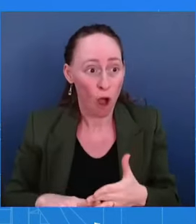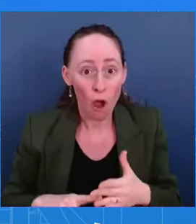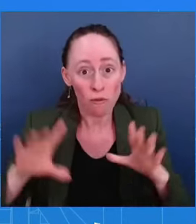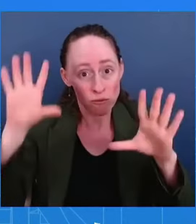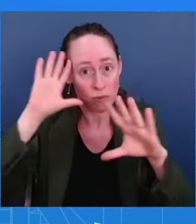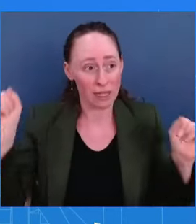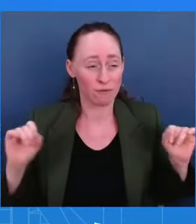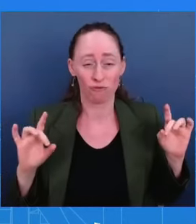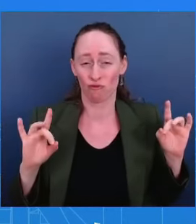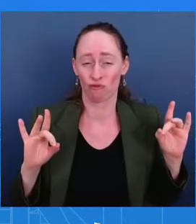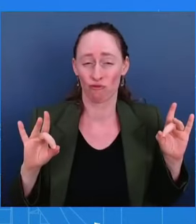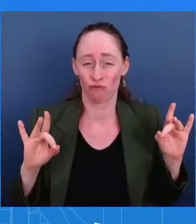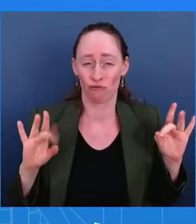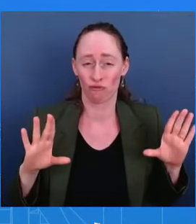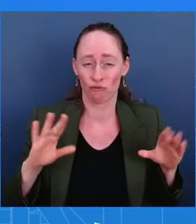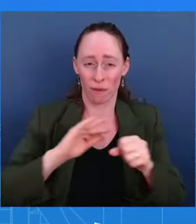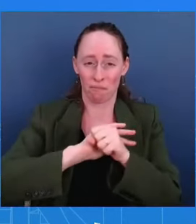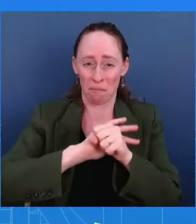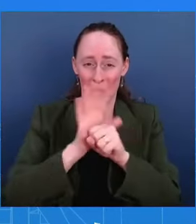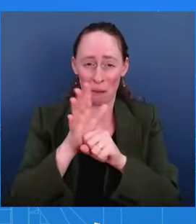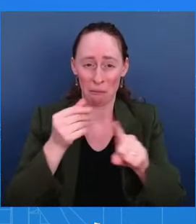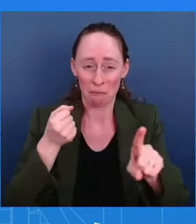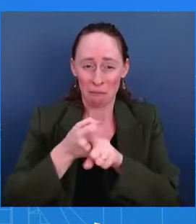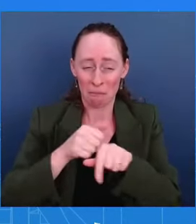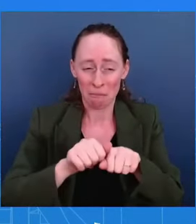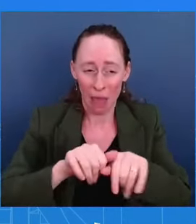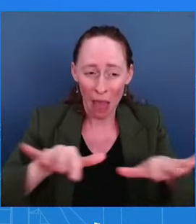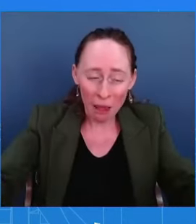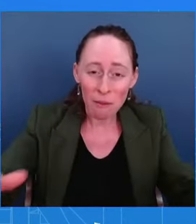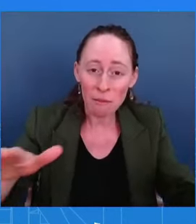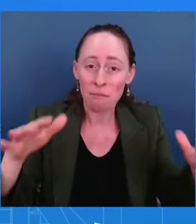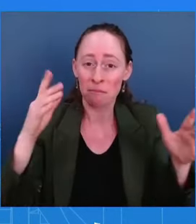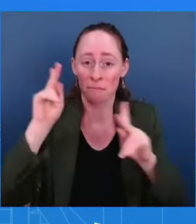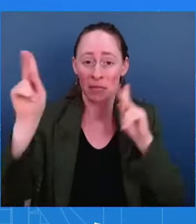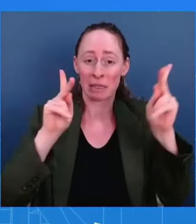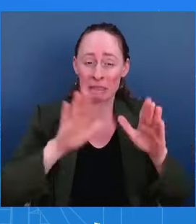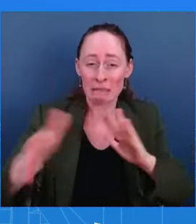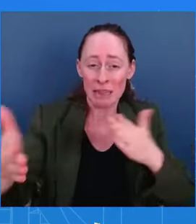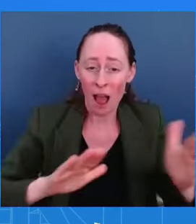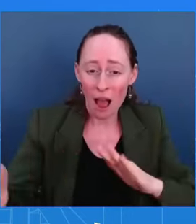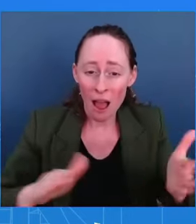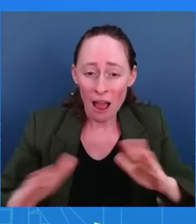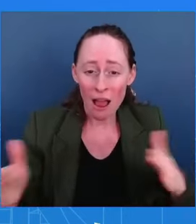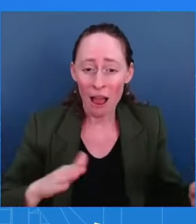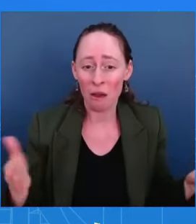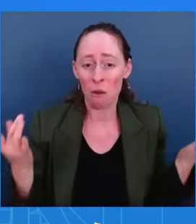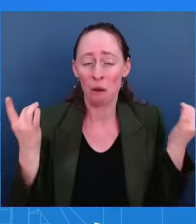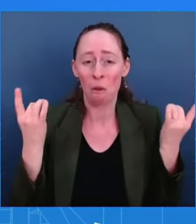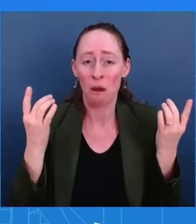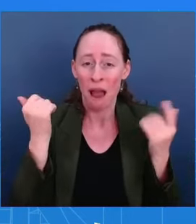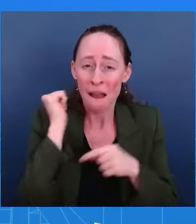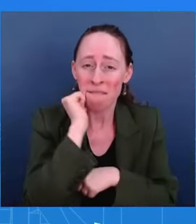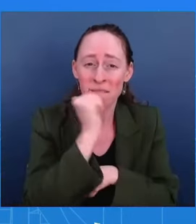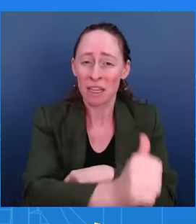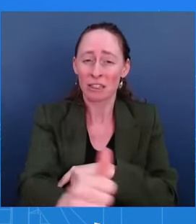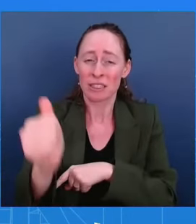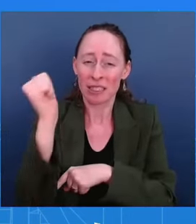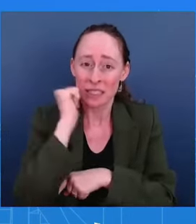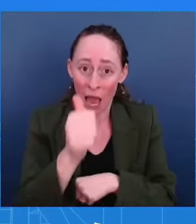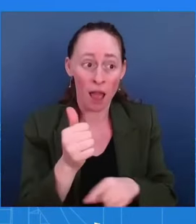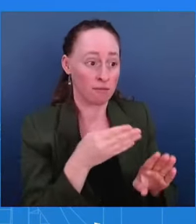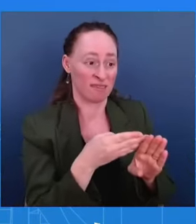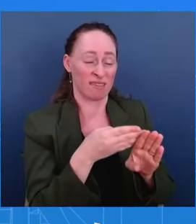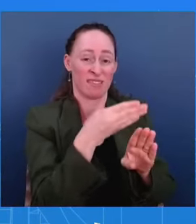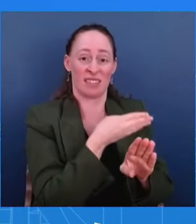Thousands of people were dying a day. And the last administration, the Trump administration, didn't bother to leave a comprehensive